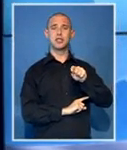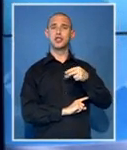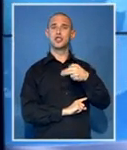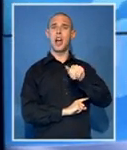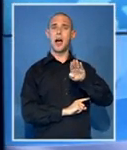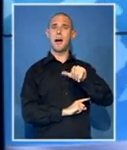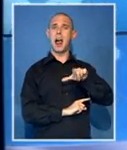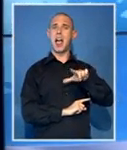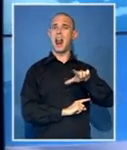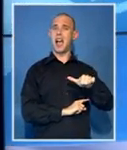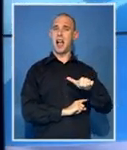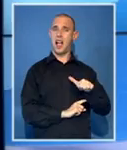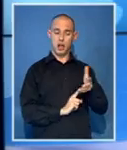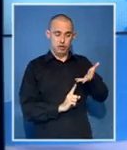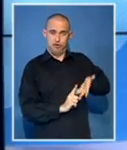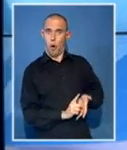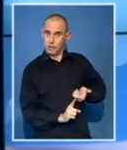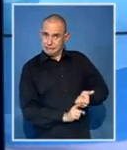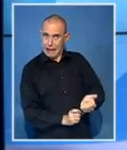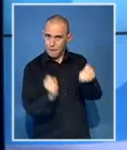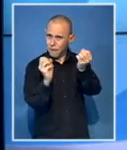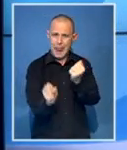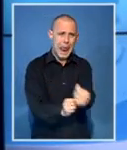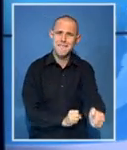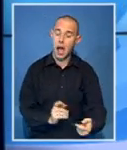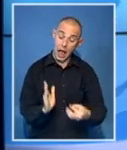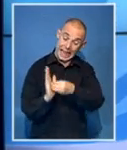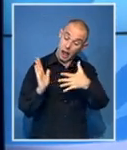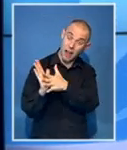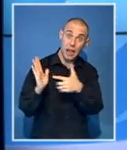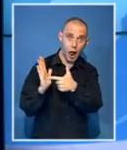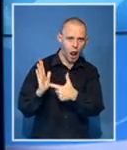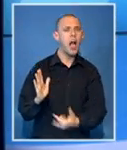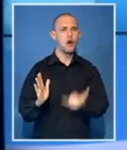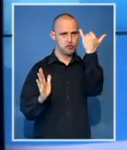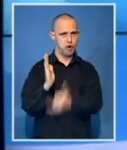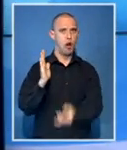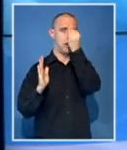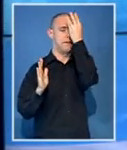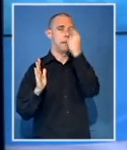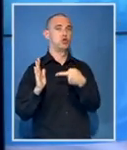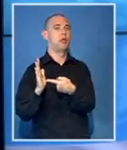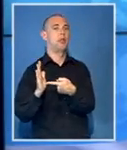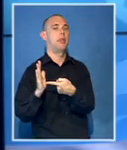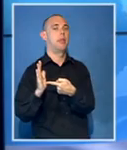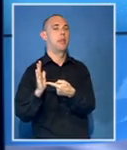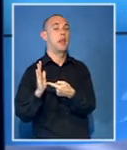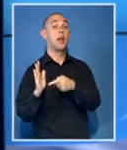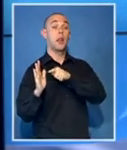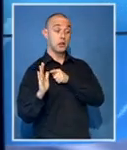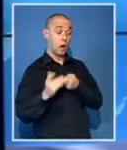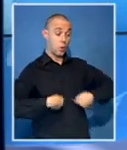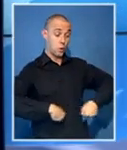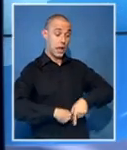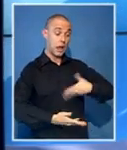part of the collective. Therefore, we are saying as the SABC that the information in the paper is wrong and we will report